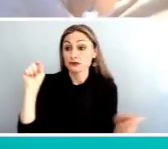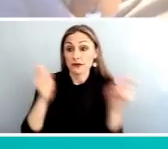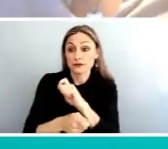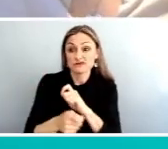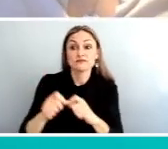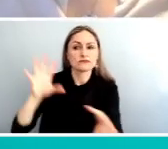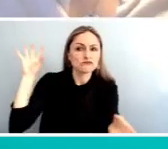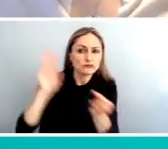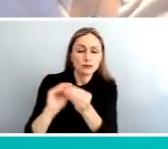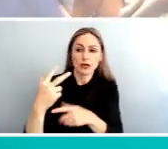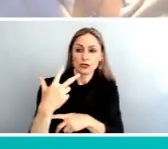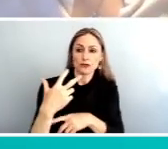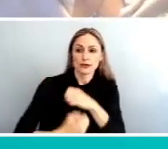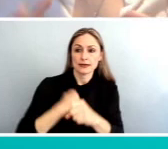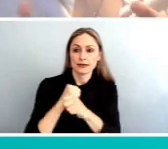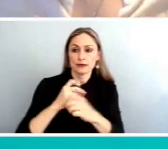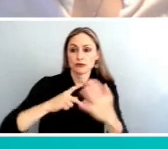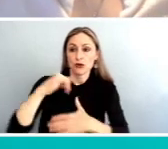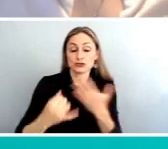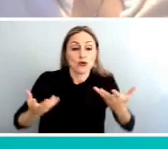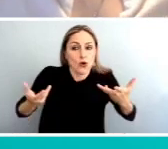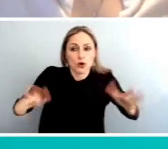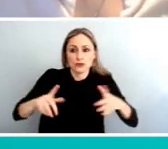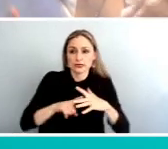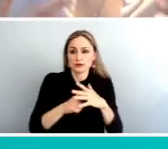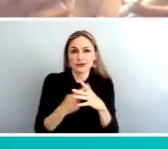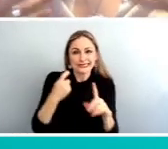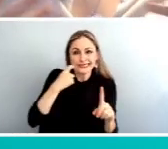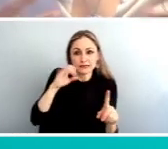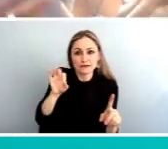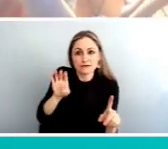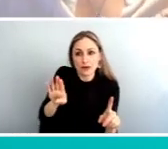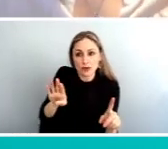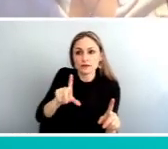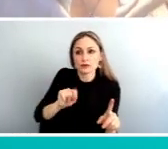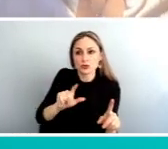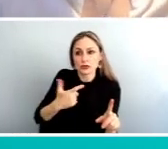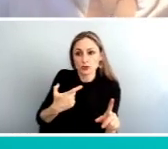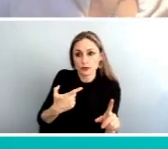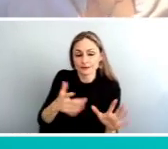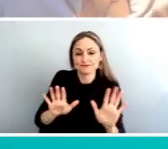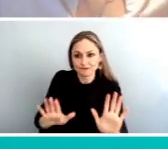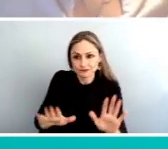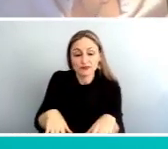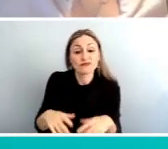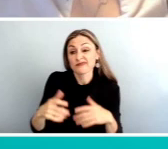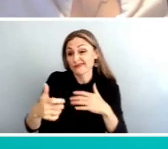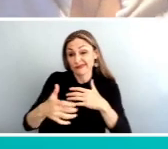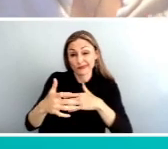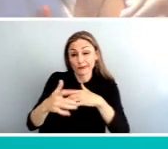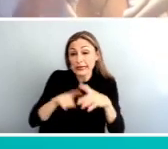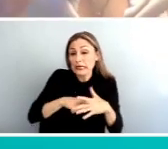It has started already. We started work in February of this year, but we're still, you know, at the very earliest stages of the